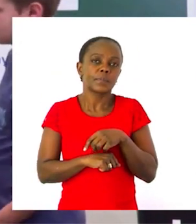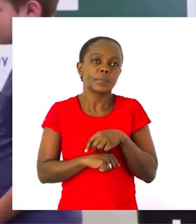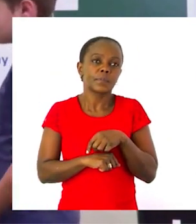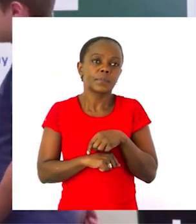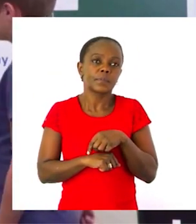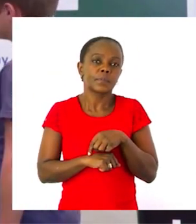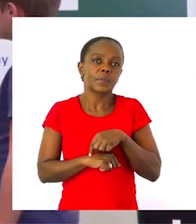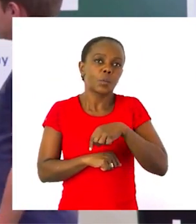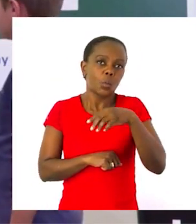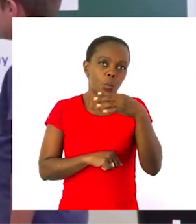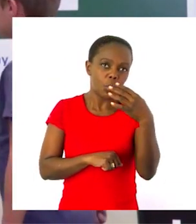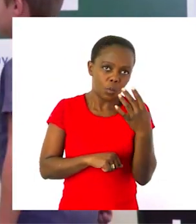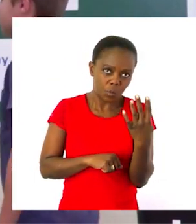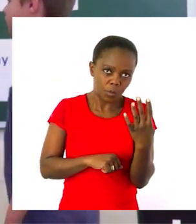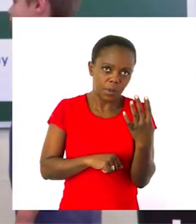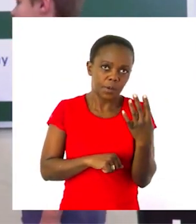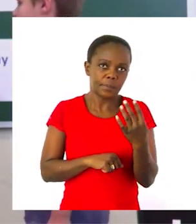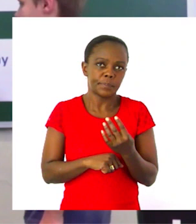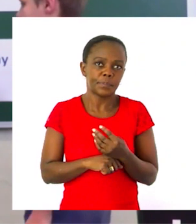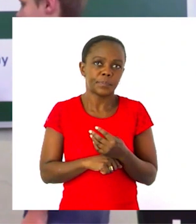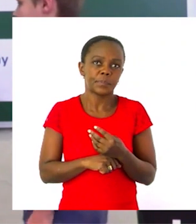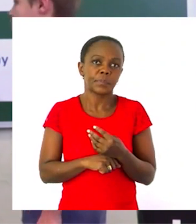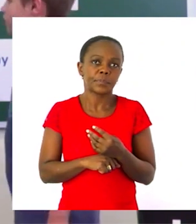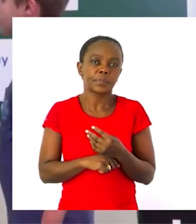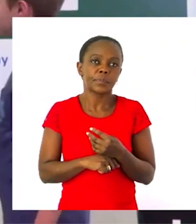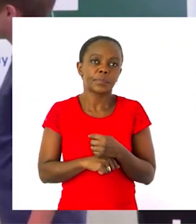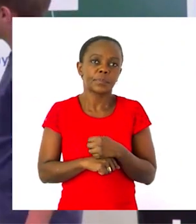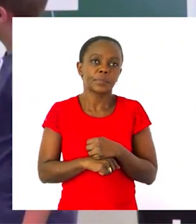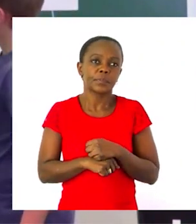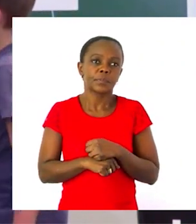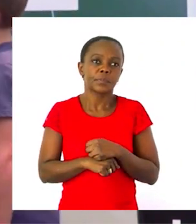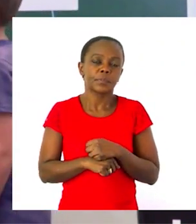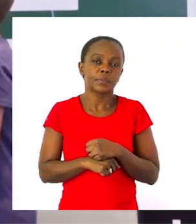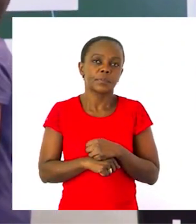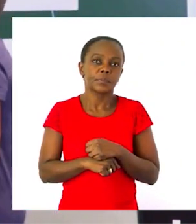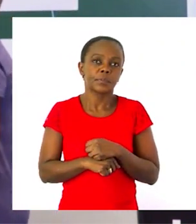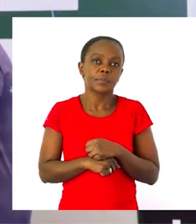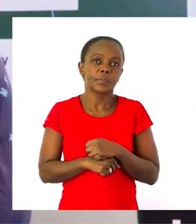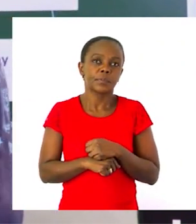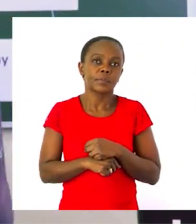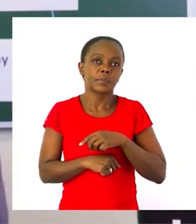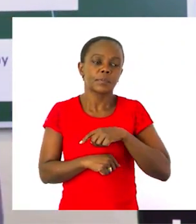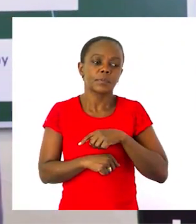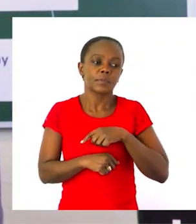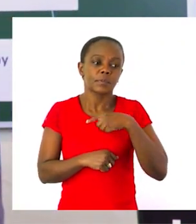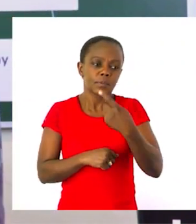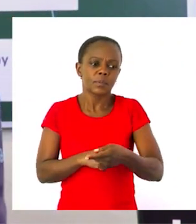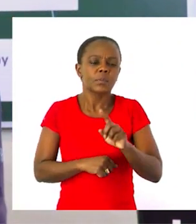What follows Thursday.